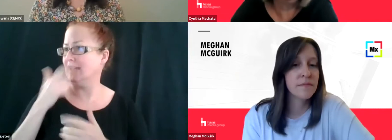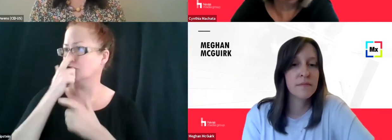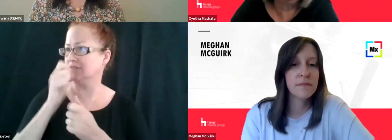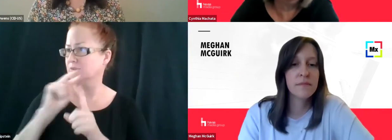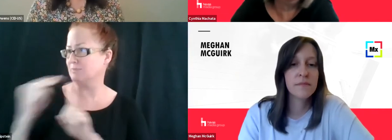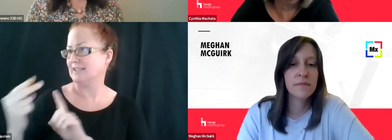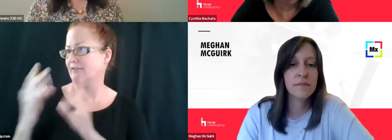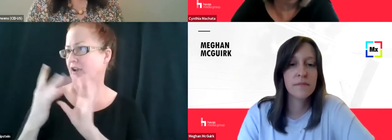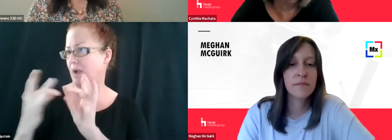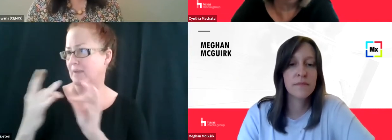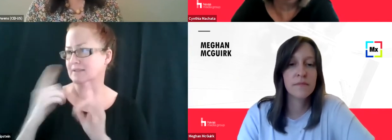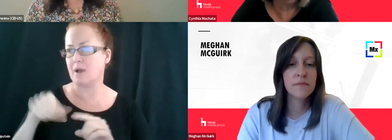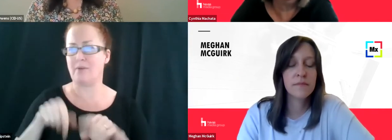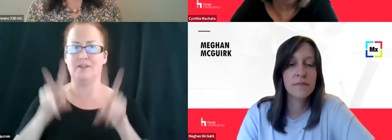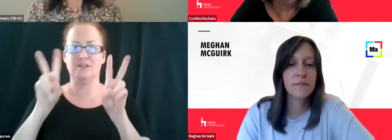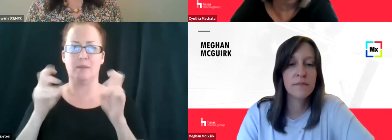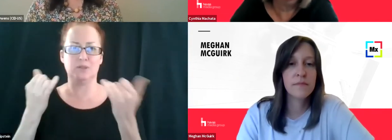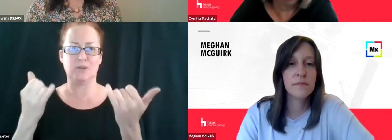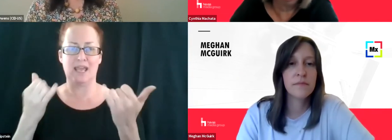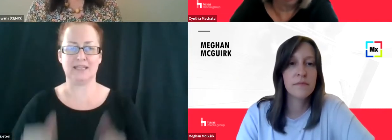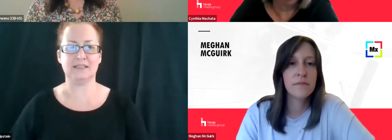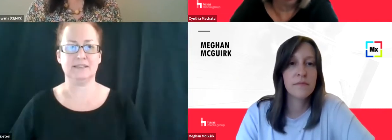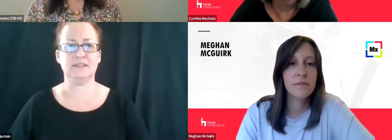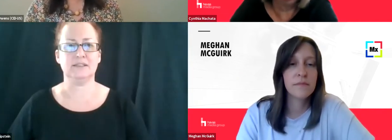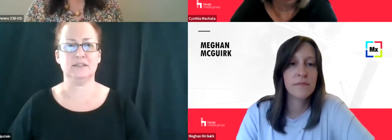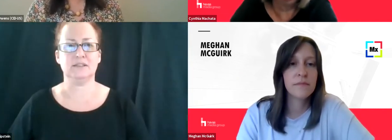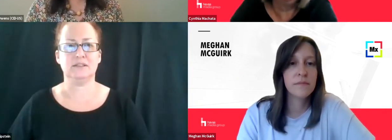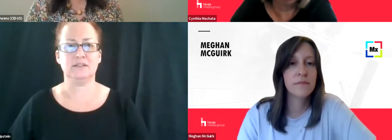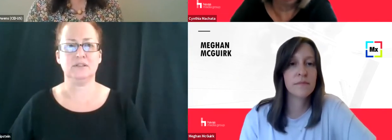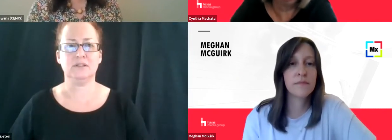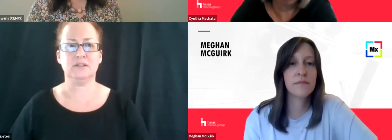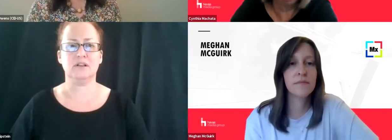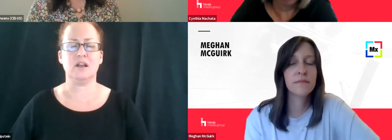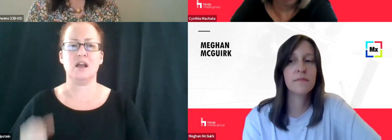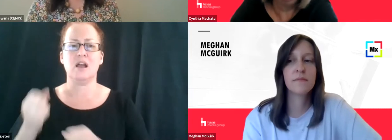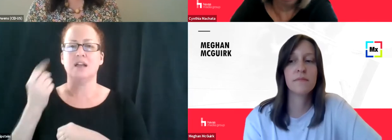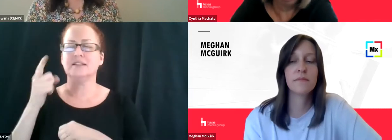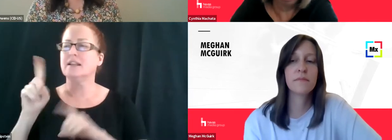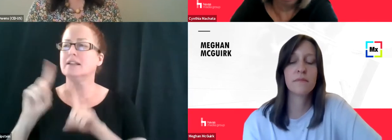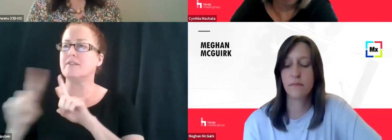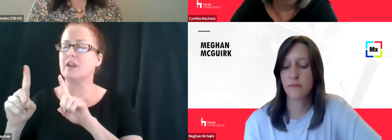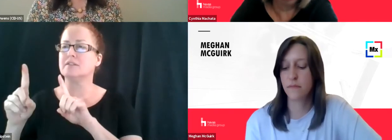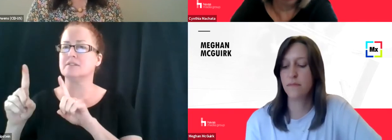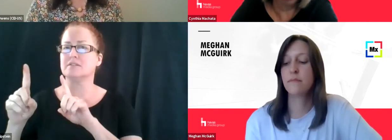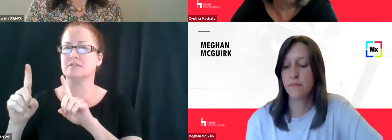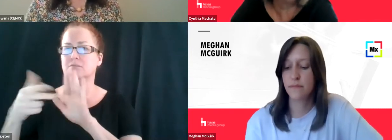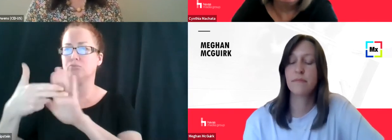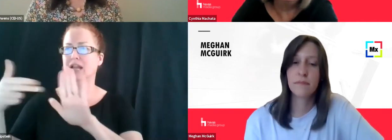our, on our topic today, particularly because I understand some of your, the brands you support are quite big.